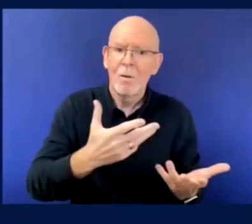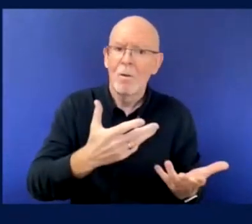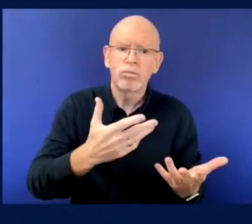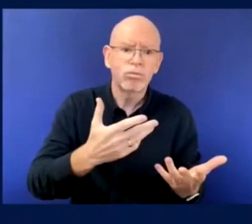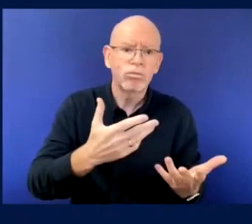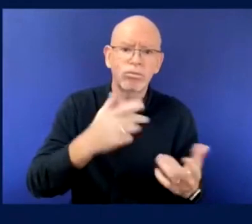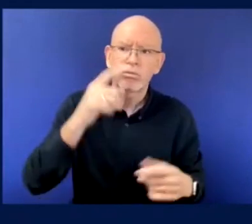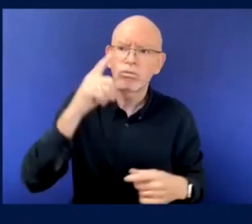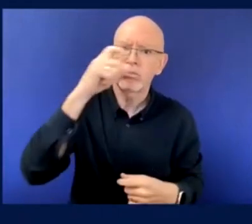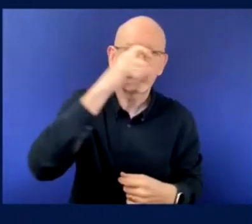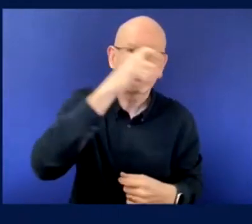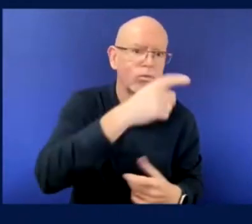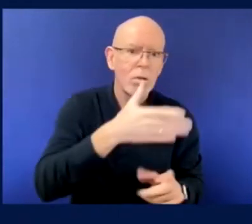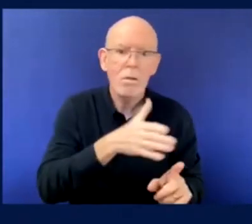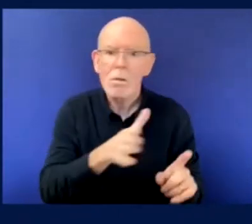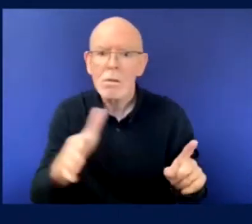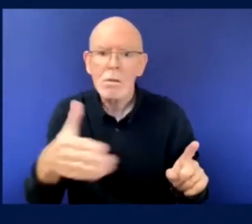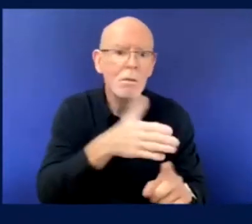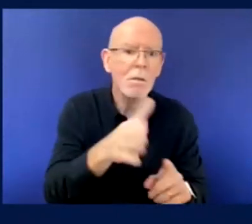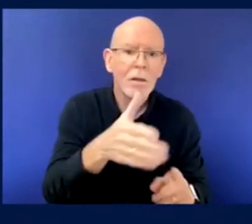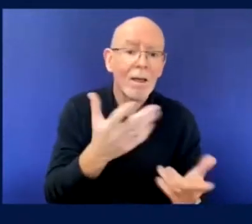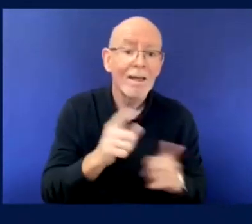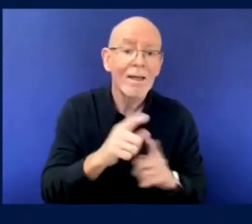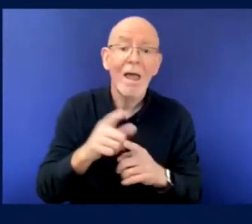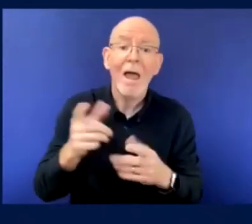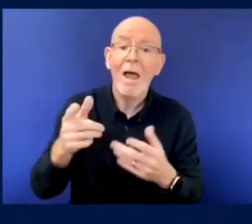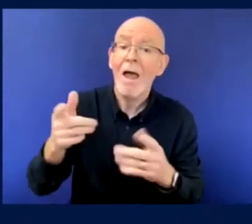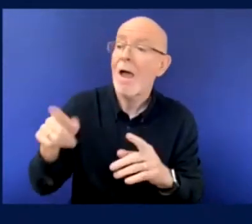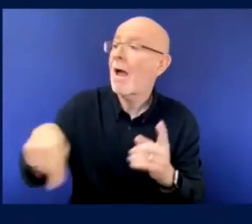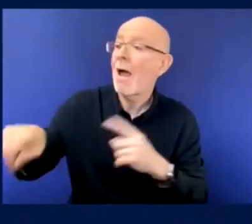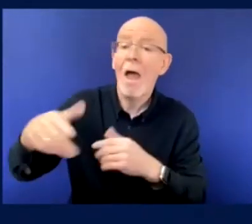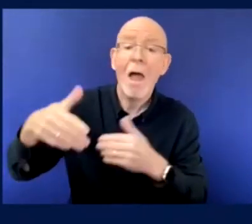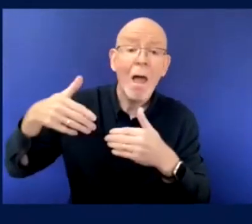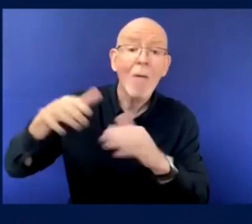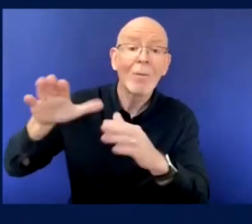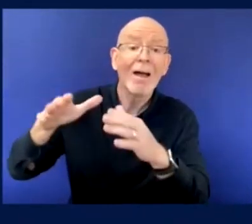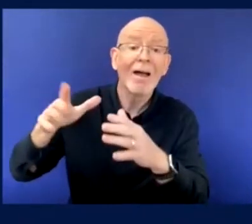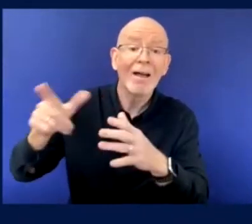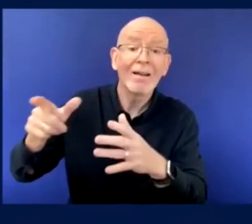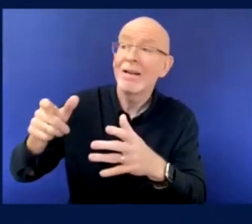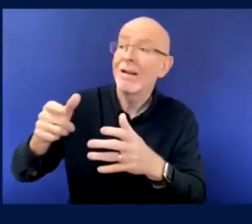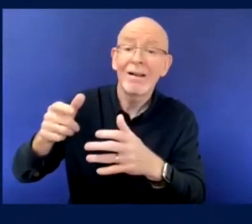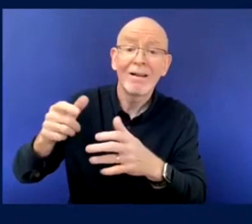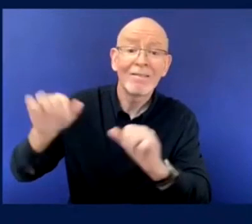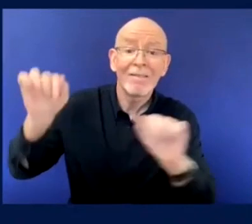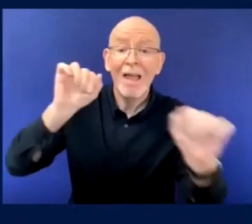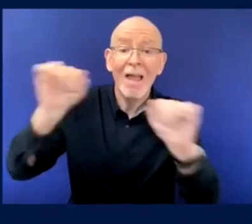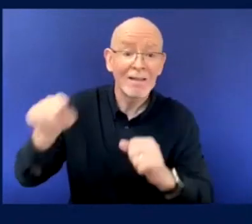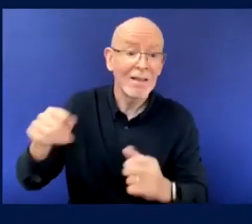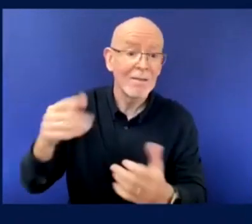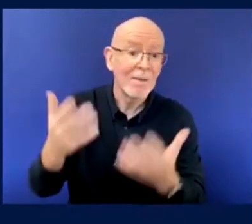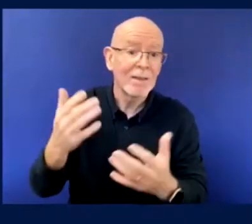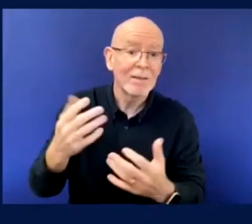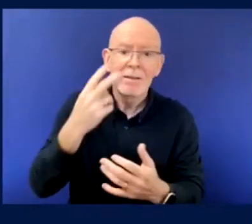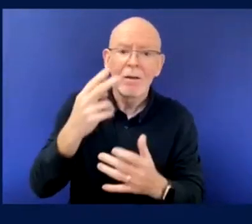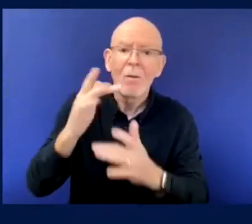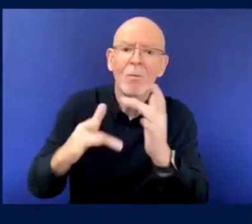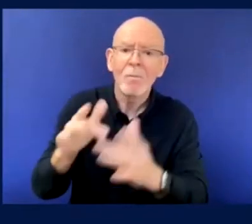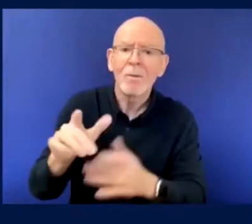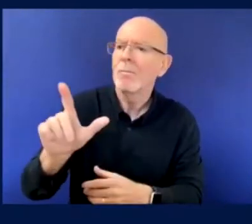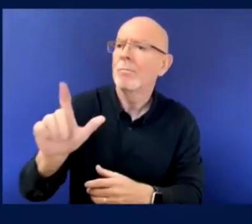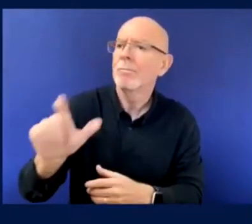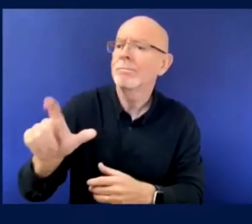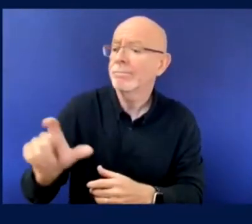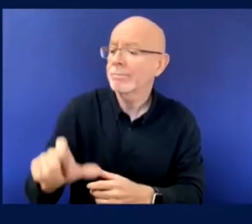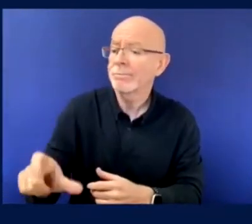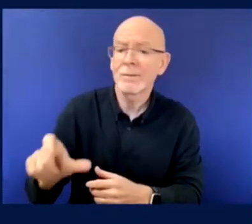a issue recently with, um, a club in Scotland where I rang the ticket office to purchase,